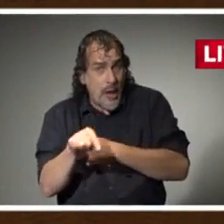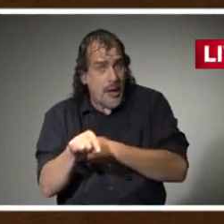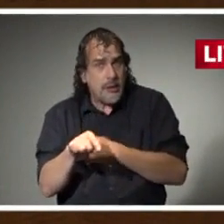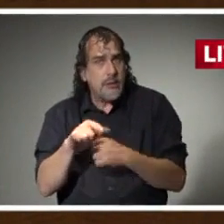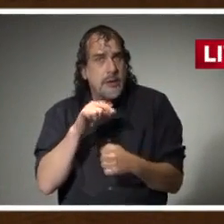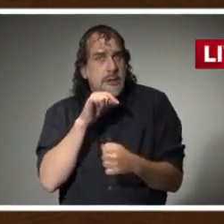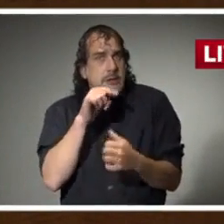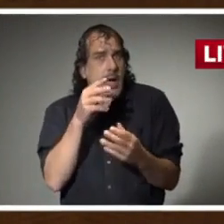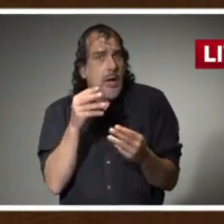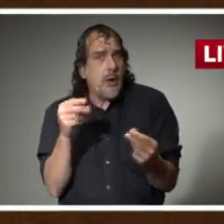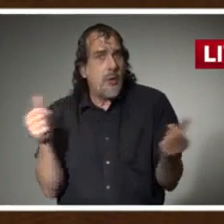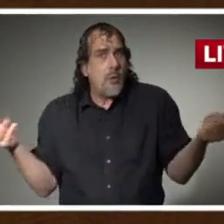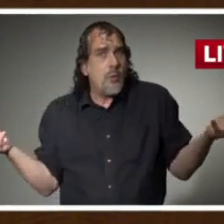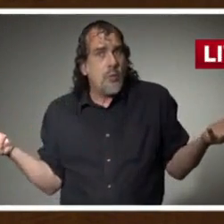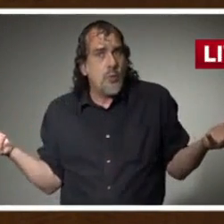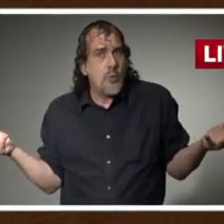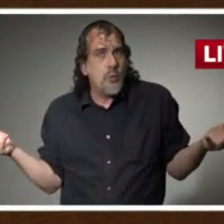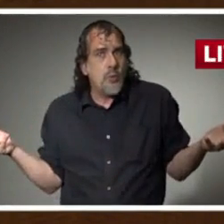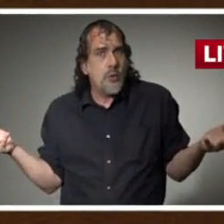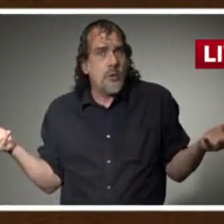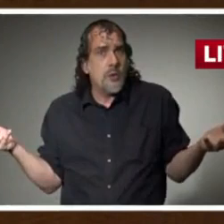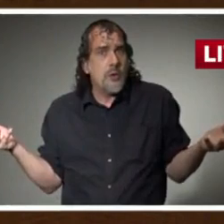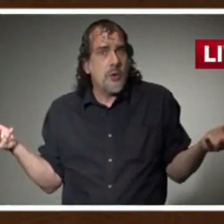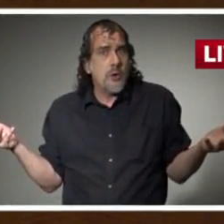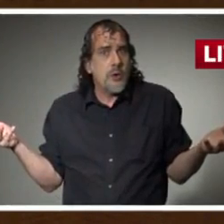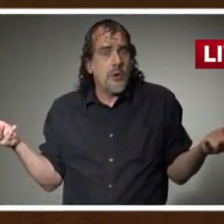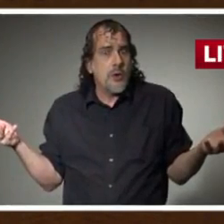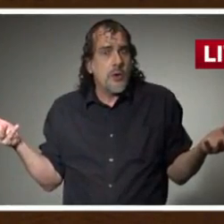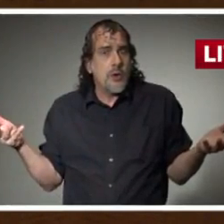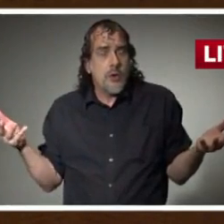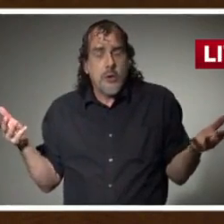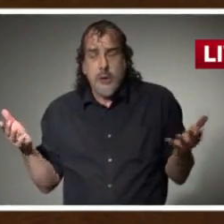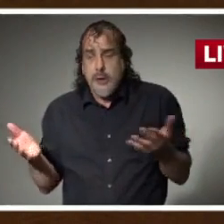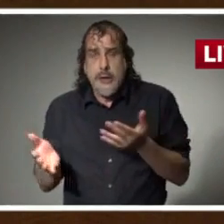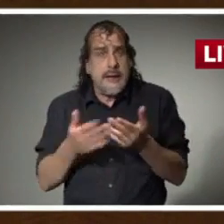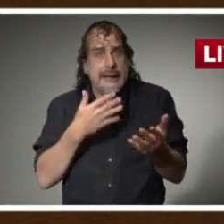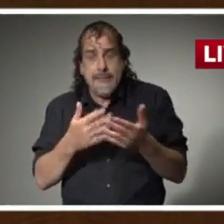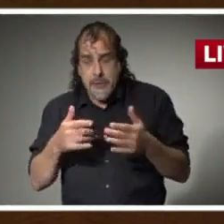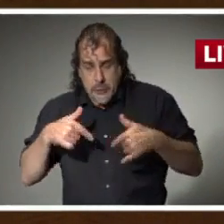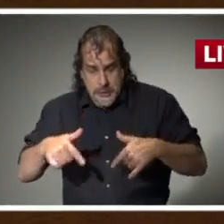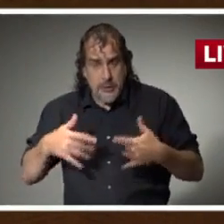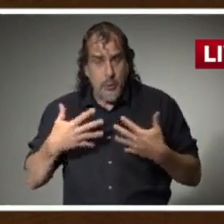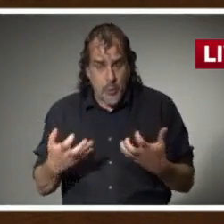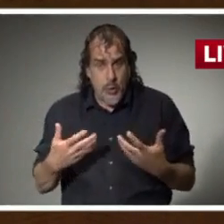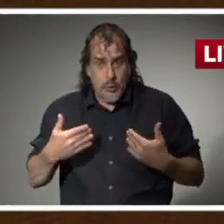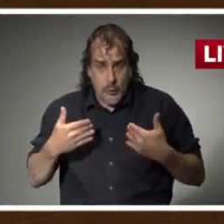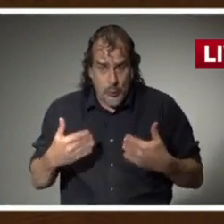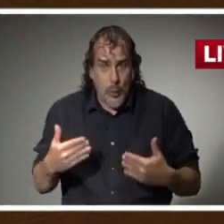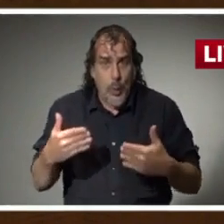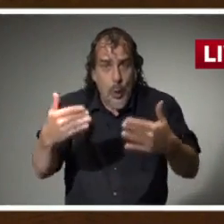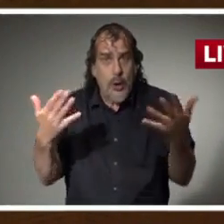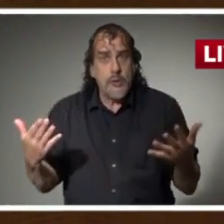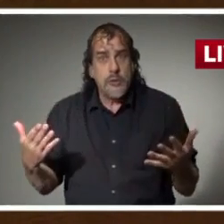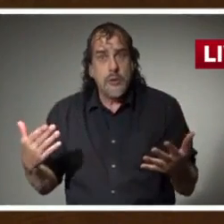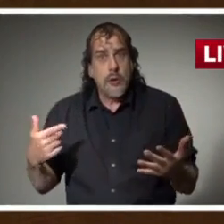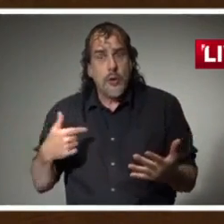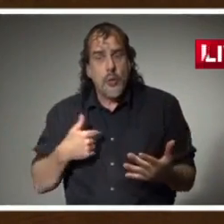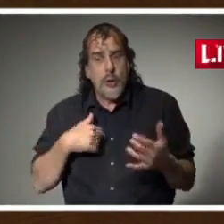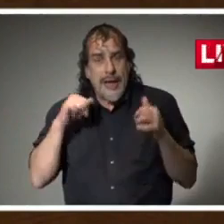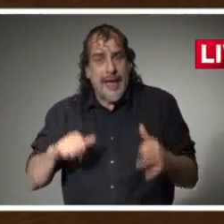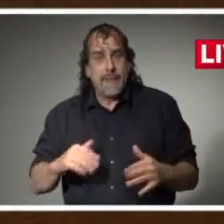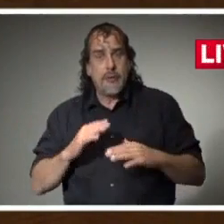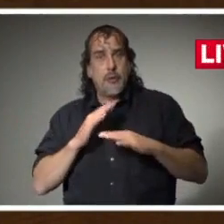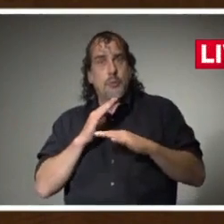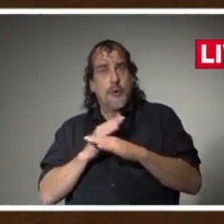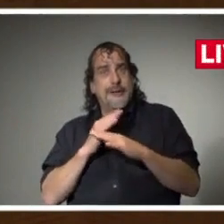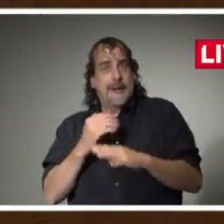gone. Even as we all want to move on, we have to stay vigilant.